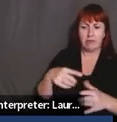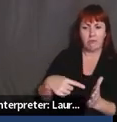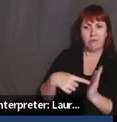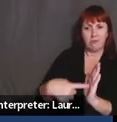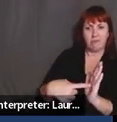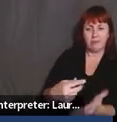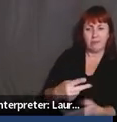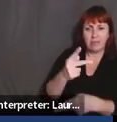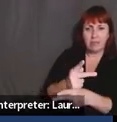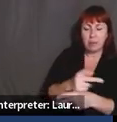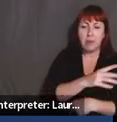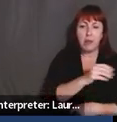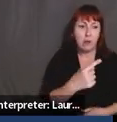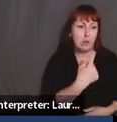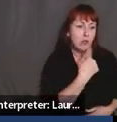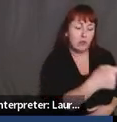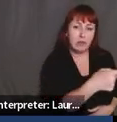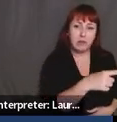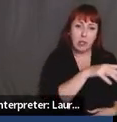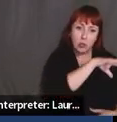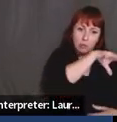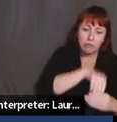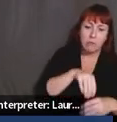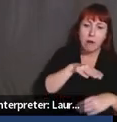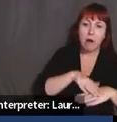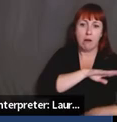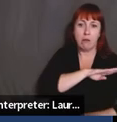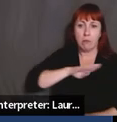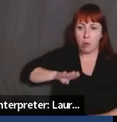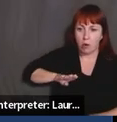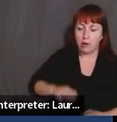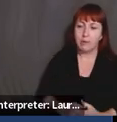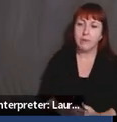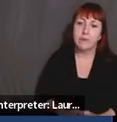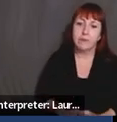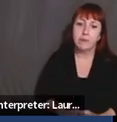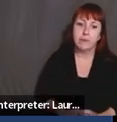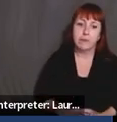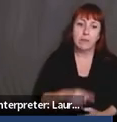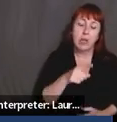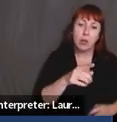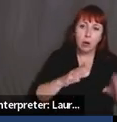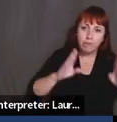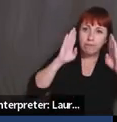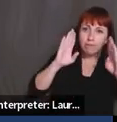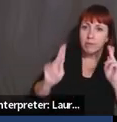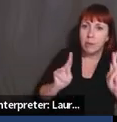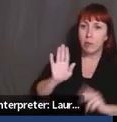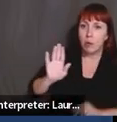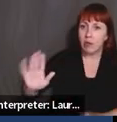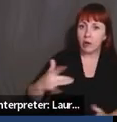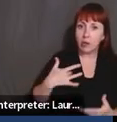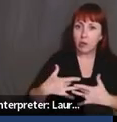making sure that you're on the board, making sure that you're listening to people, um, who, who, you know, have these concerns.